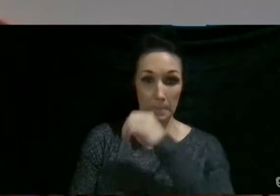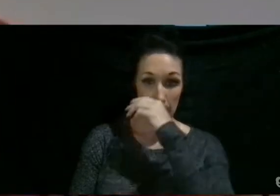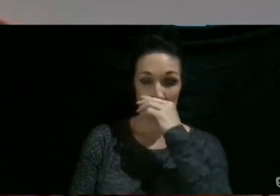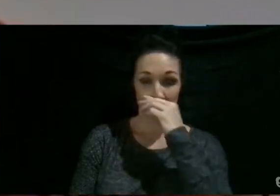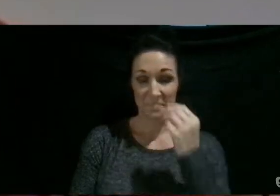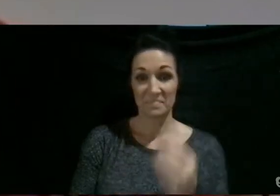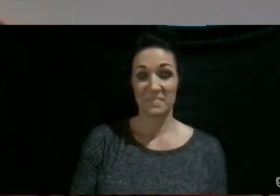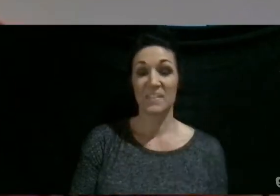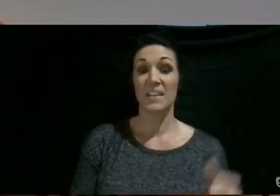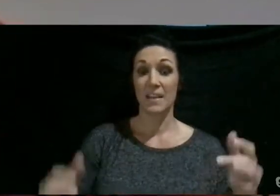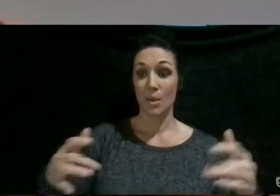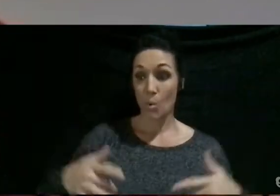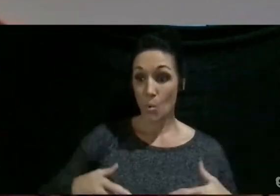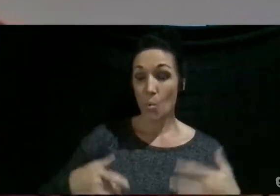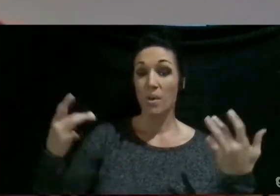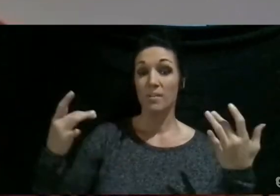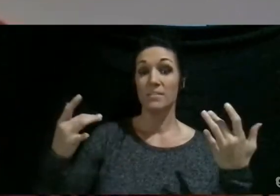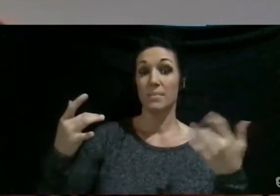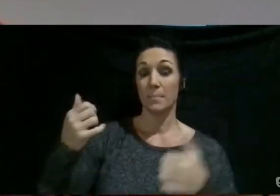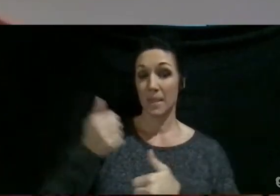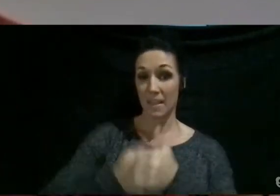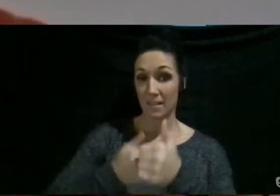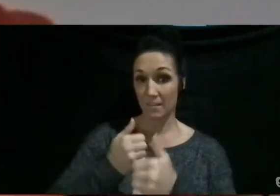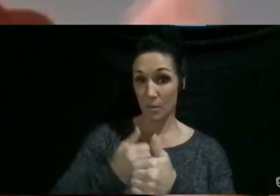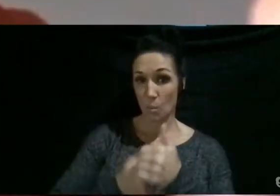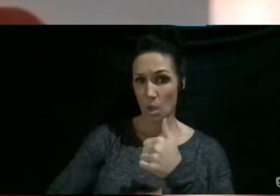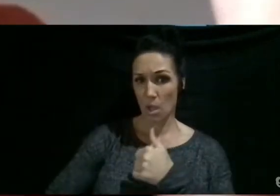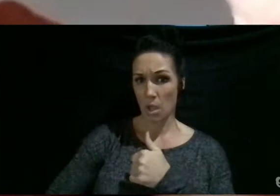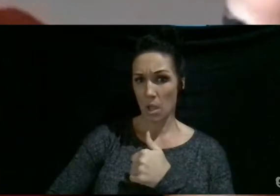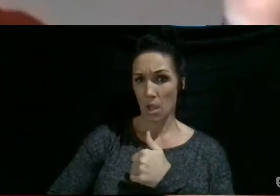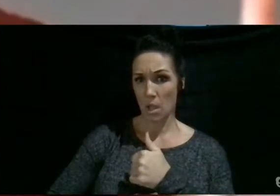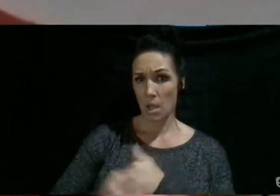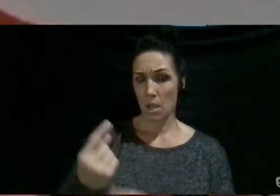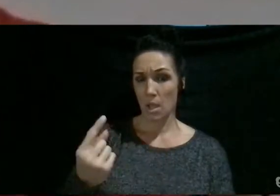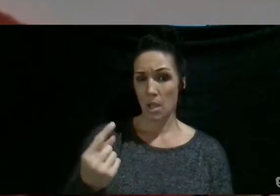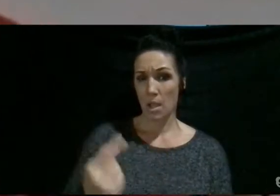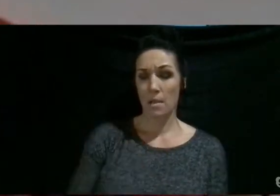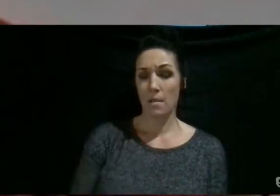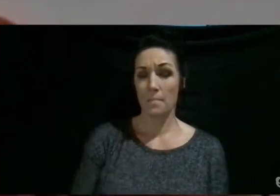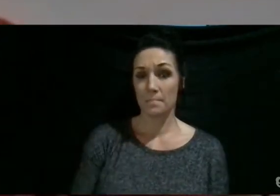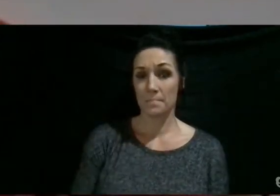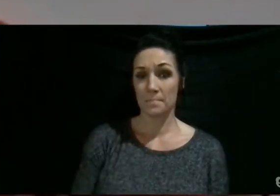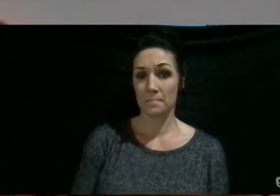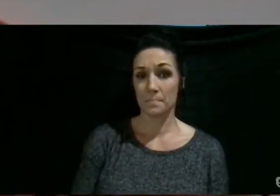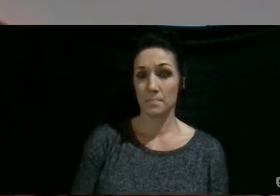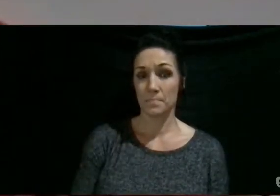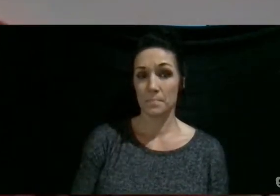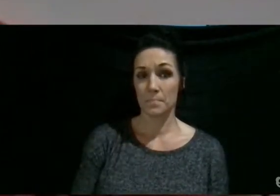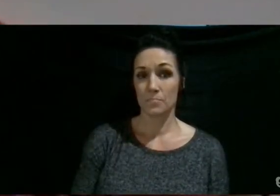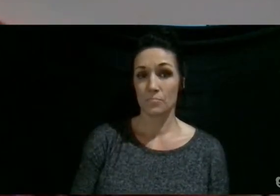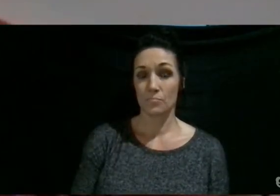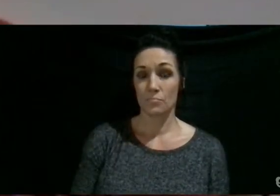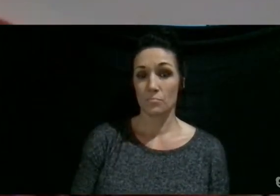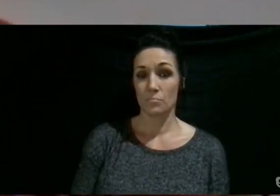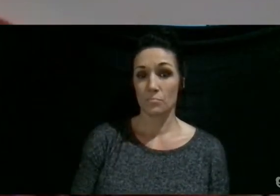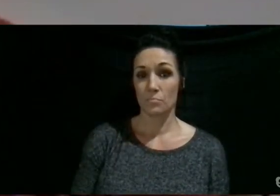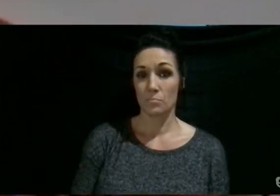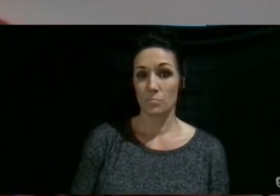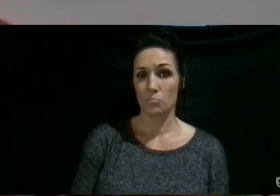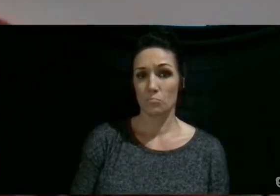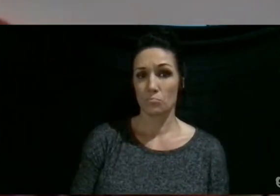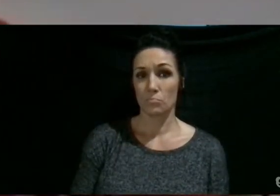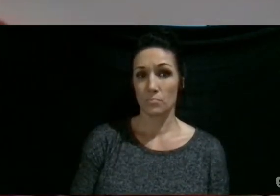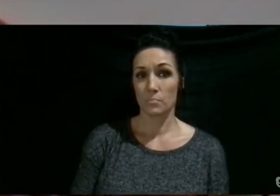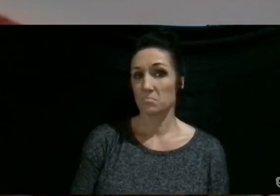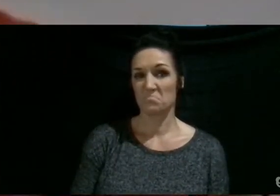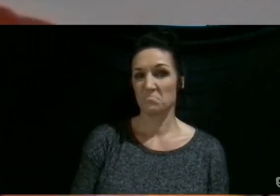What's up, everybody? I am excited to introduce you guys to kind of a new format that we're going to be doing this fall. We have invited some of our